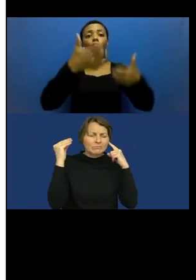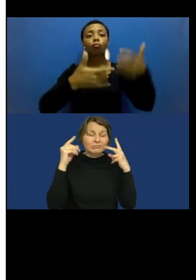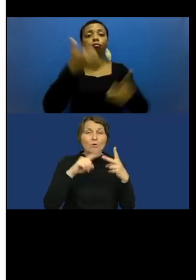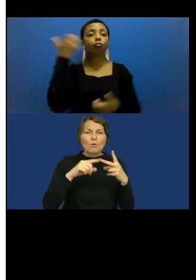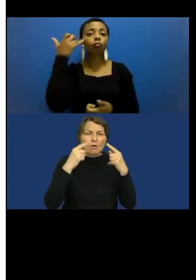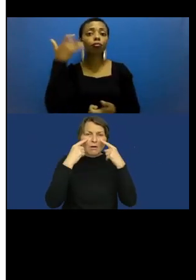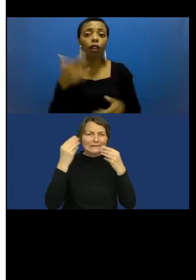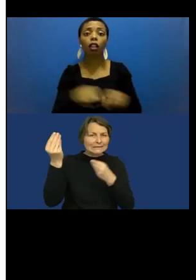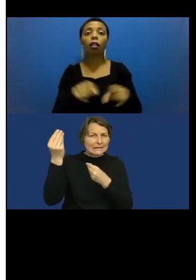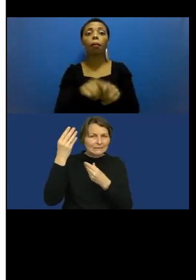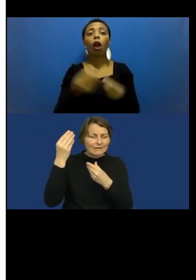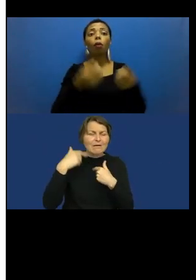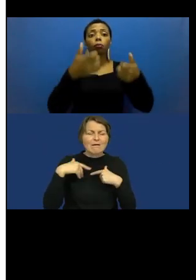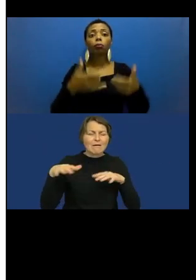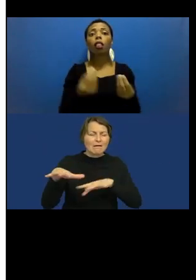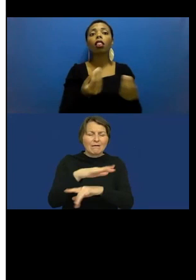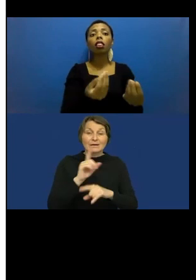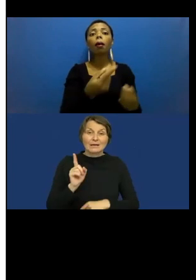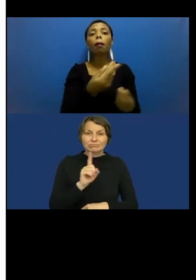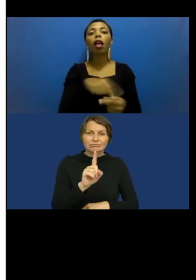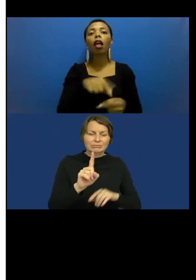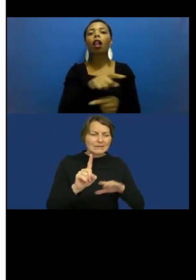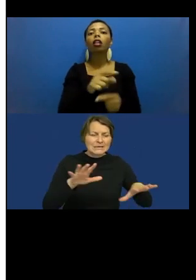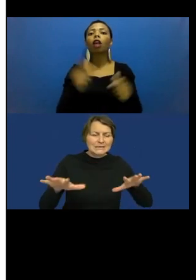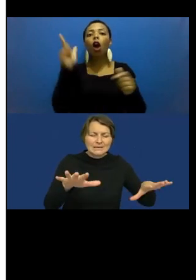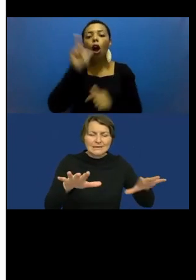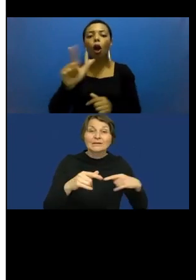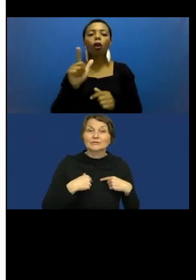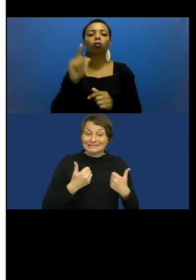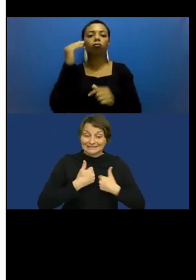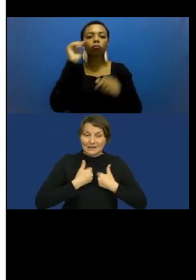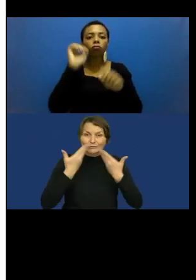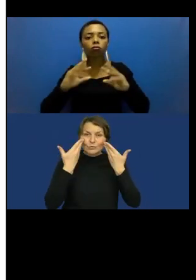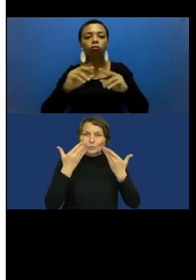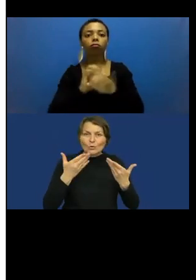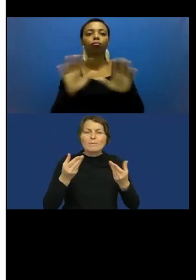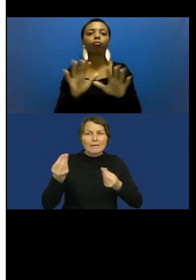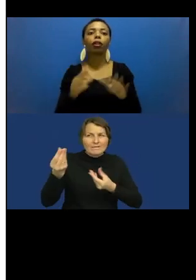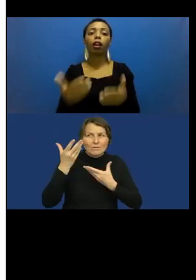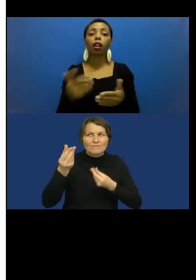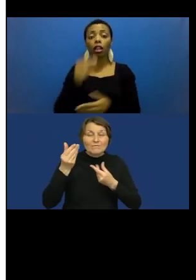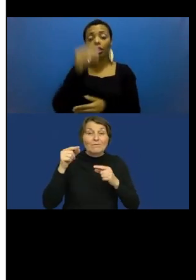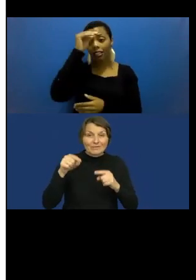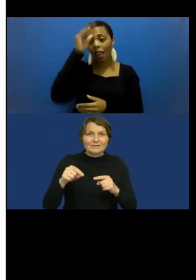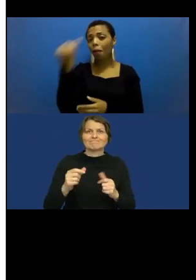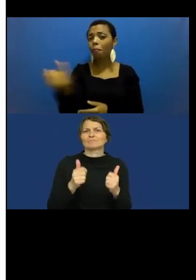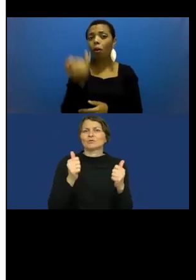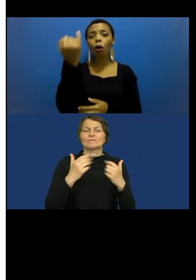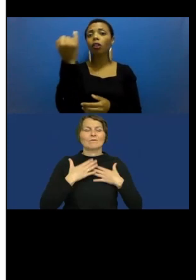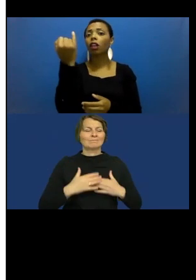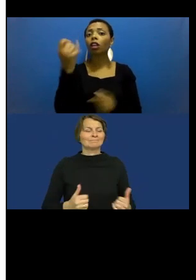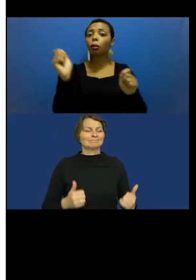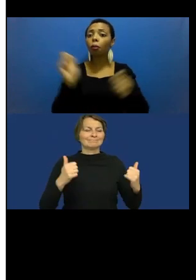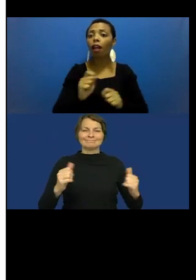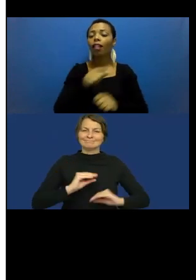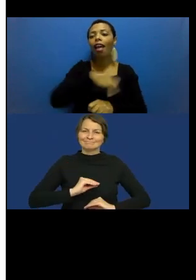beyond the distance that one can reach out to. This knowledge is essential for wellbeing, learning and participation.